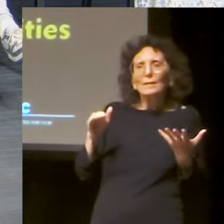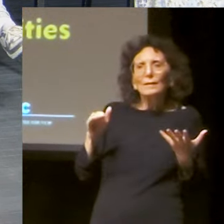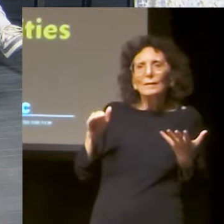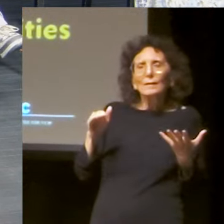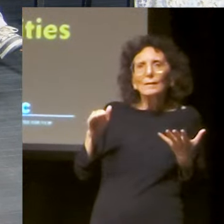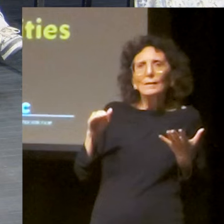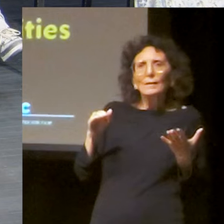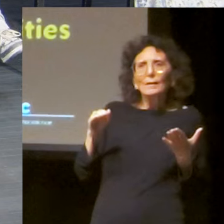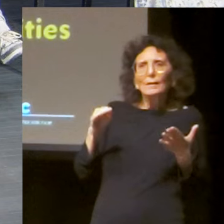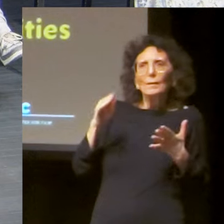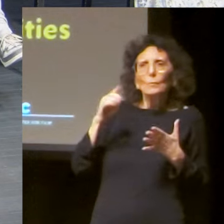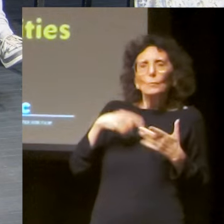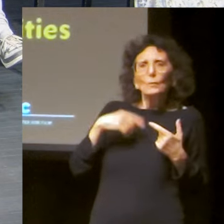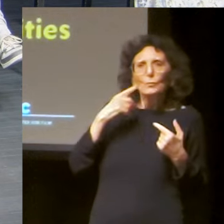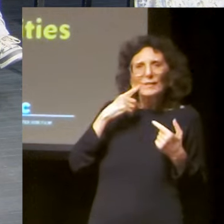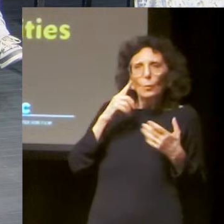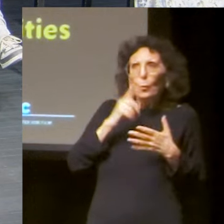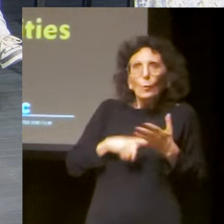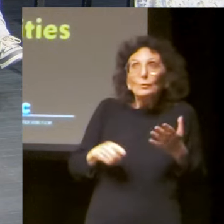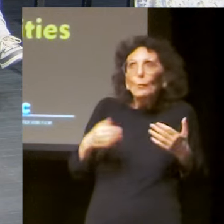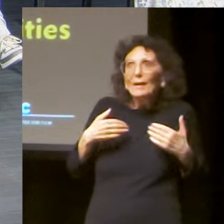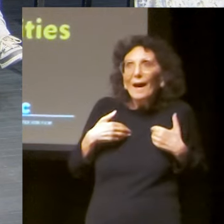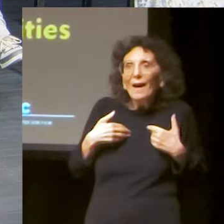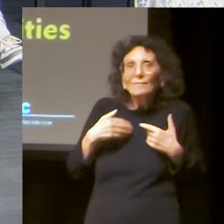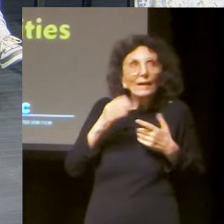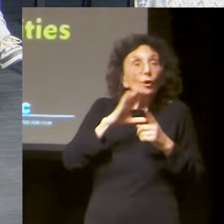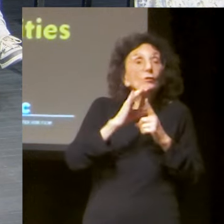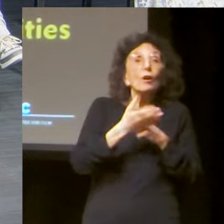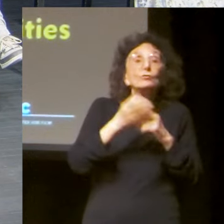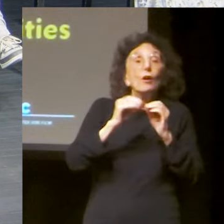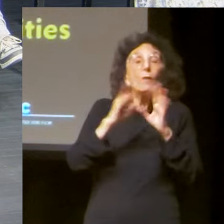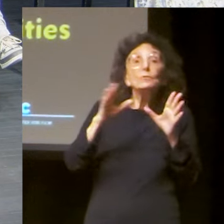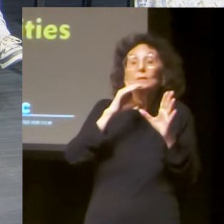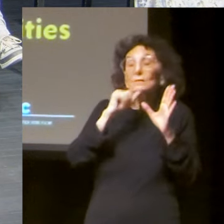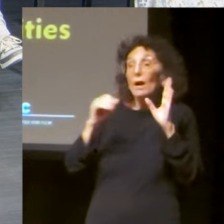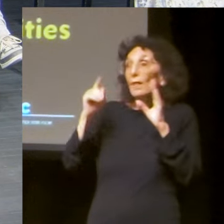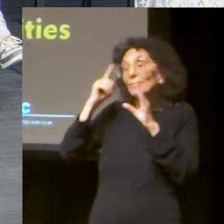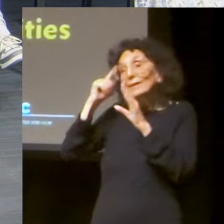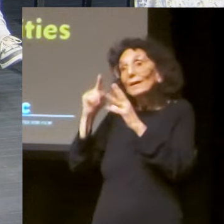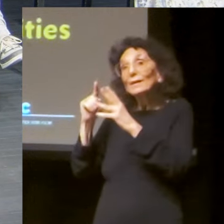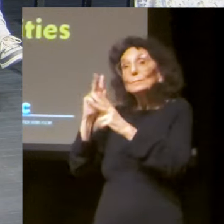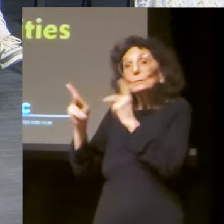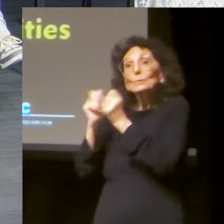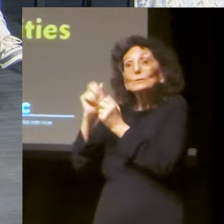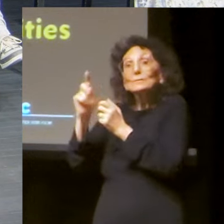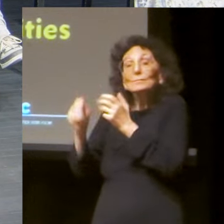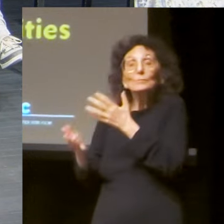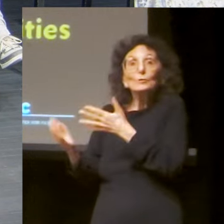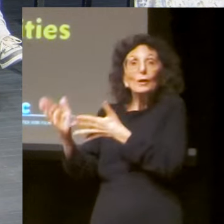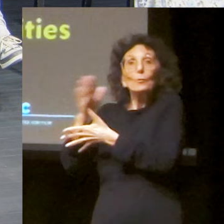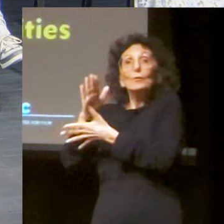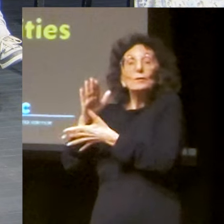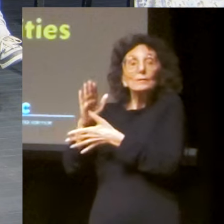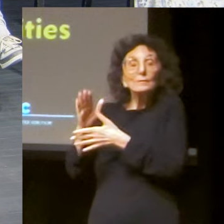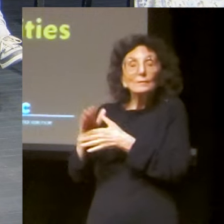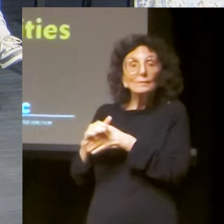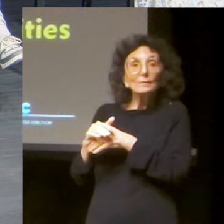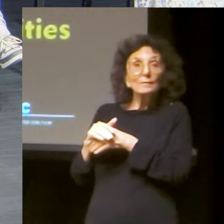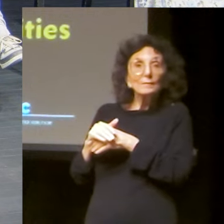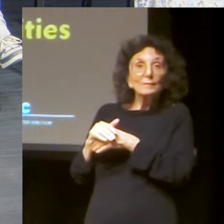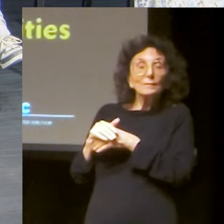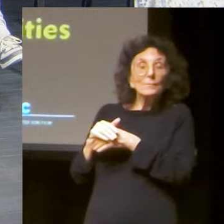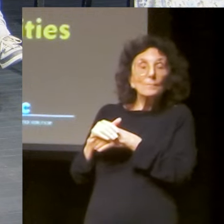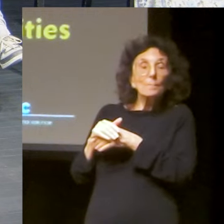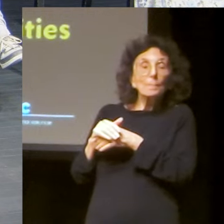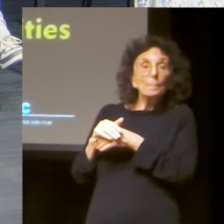It's, I, I, it wasn't to interrupt, but just back to this sort of idea of what is available to us and how